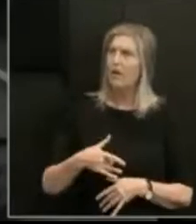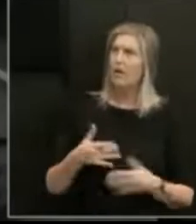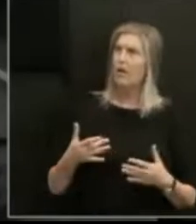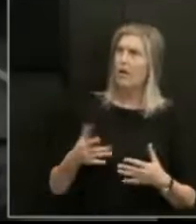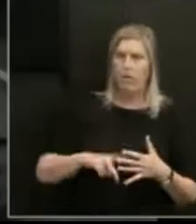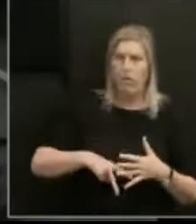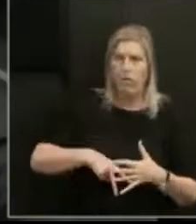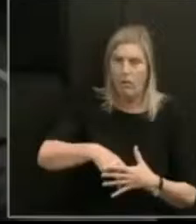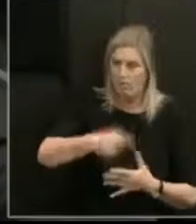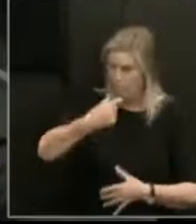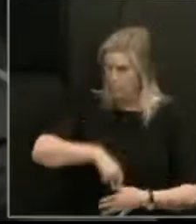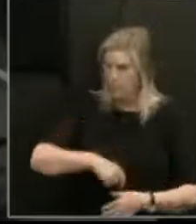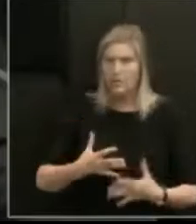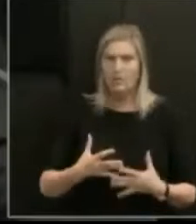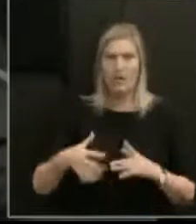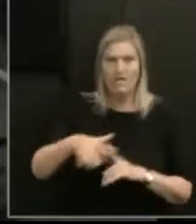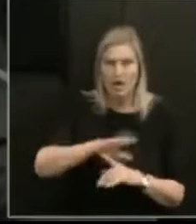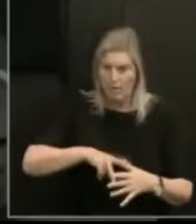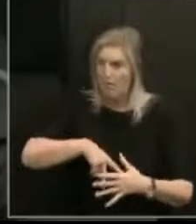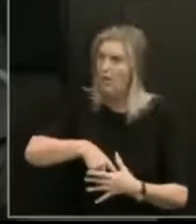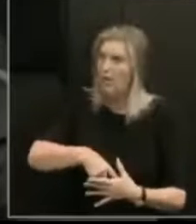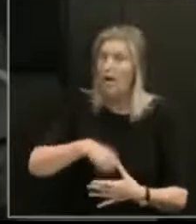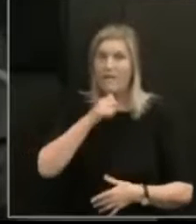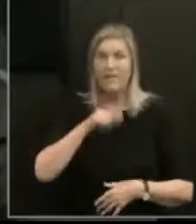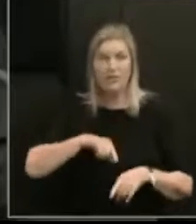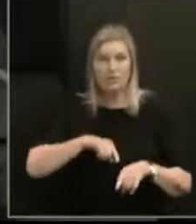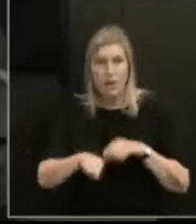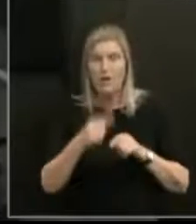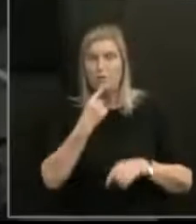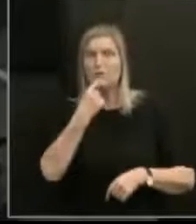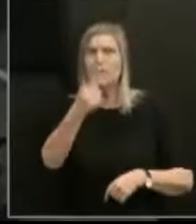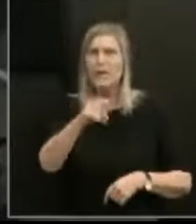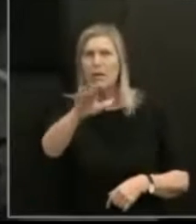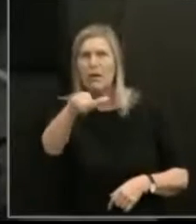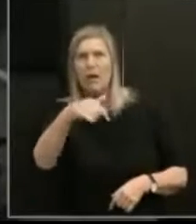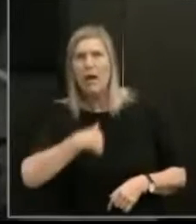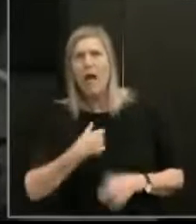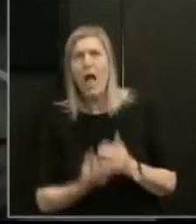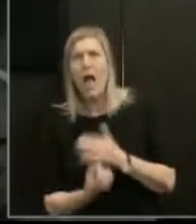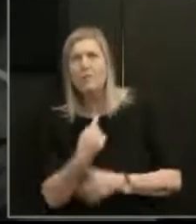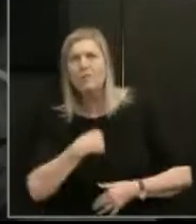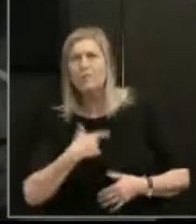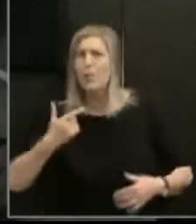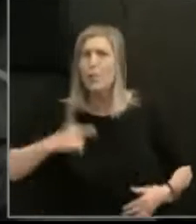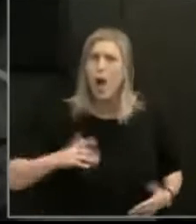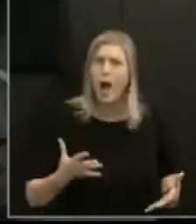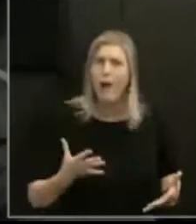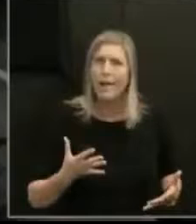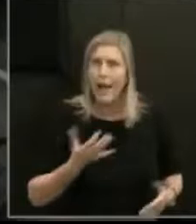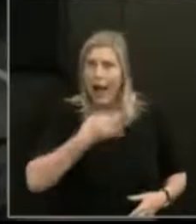obstacles when they come forward and seek acknowledgement of their experiences and answers to their questions.